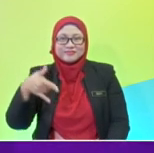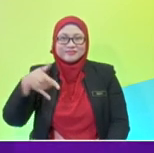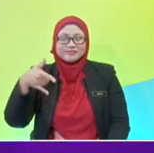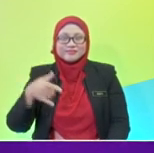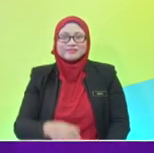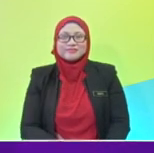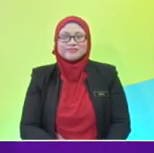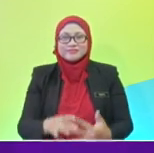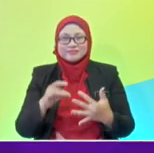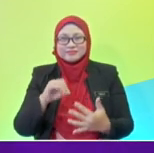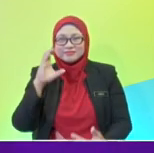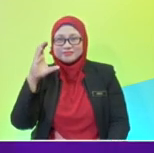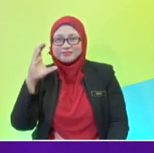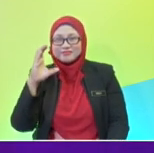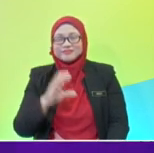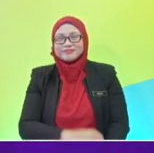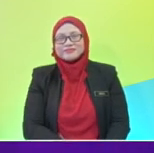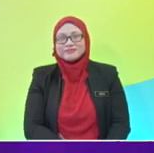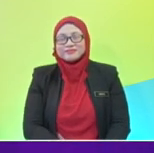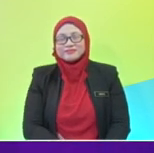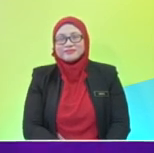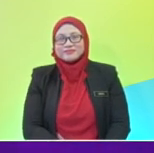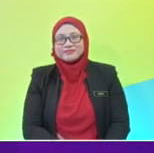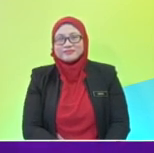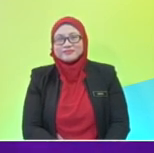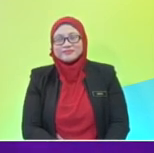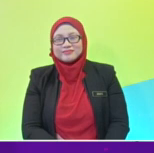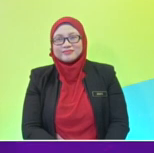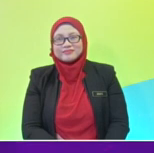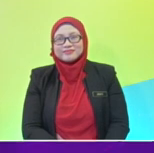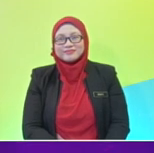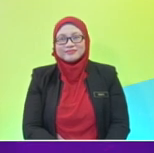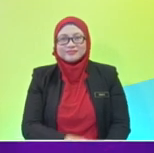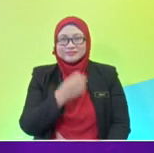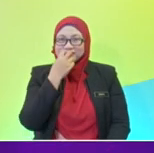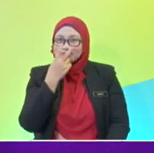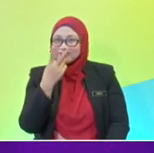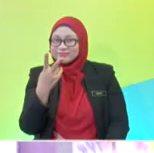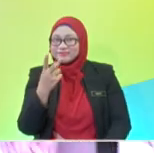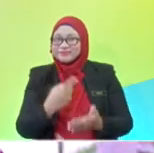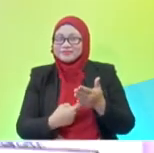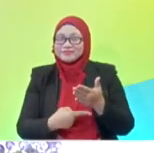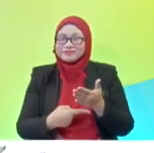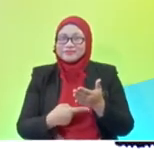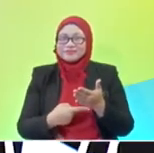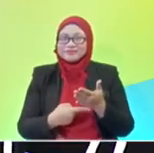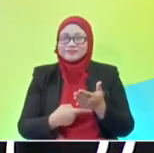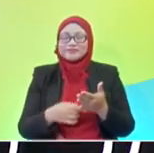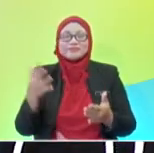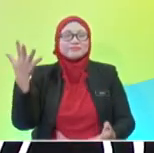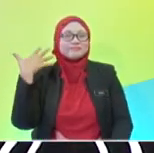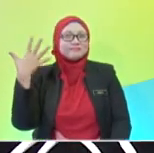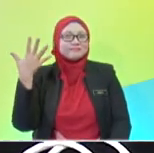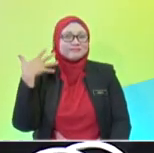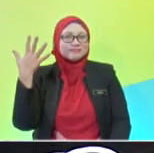C. Alright. This one. have you got? Alright, let us see what you have got, Alicia. The hottest. Okay,